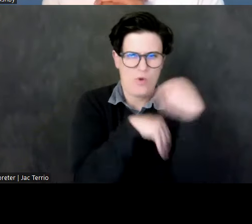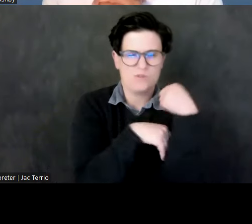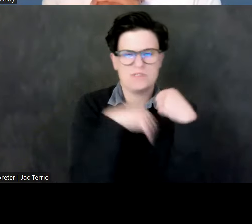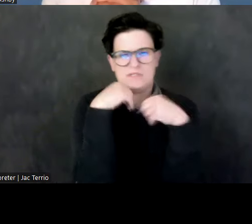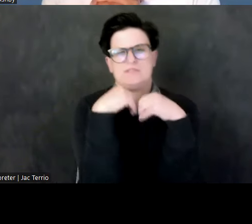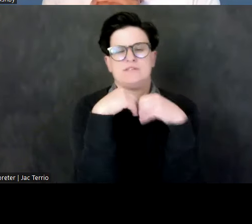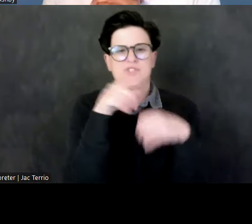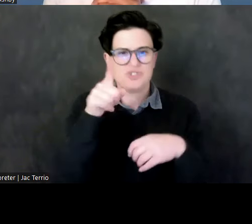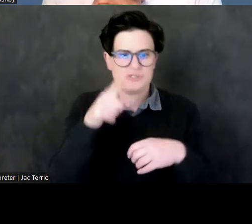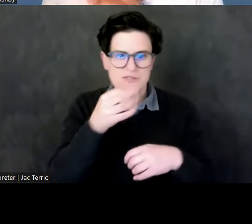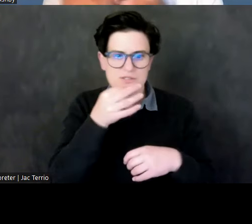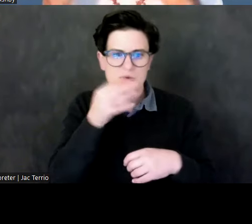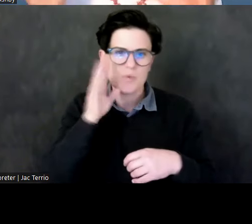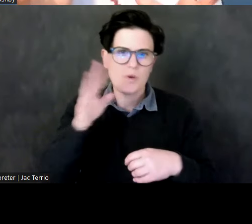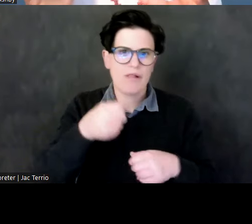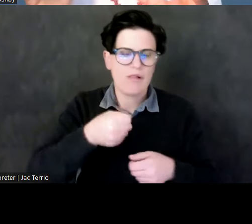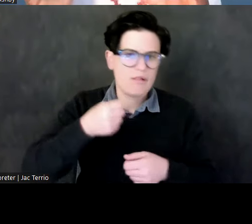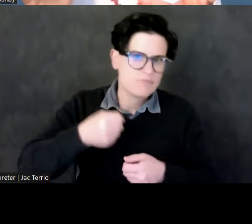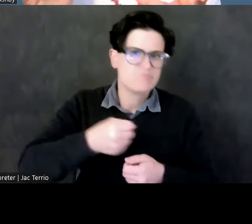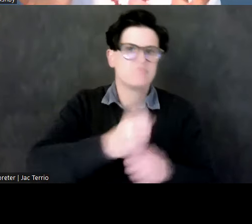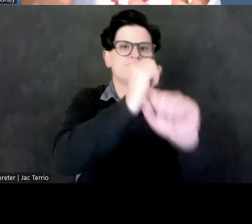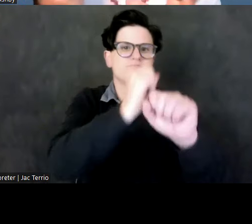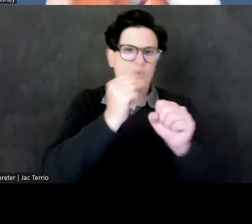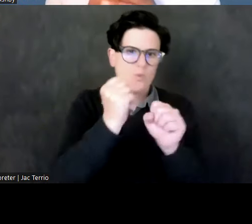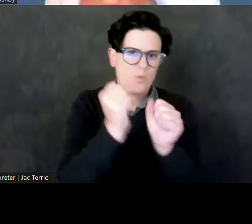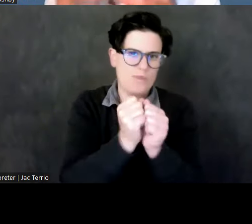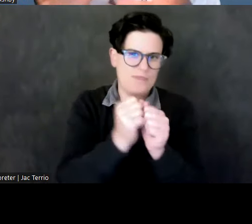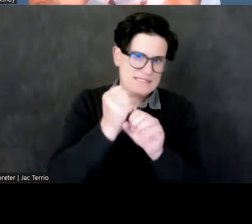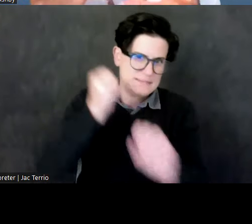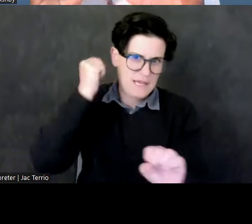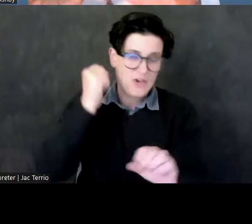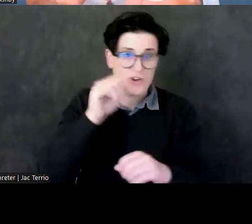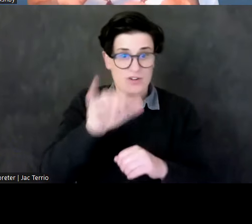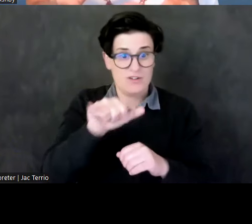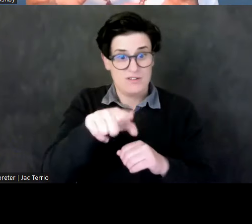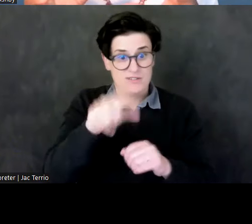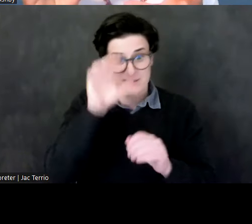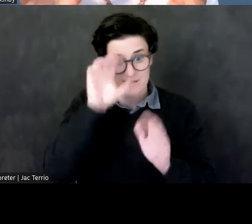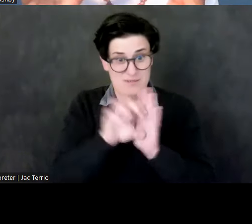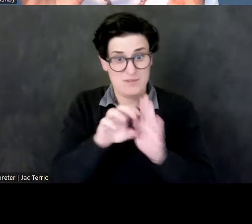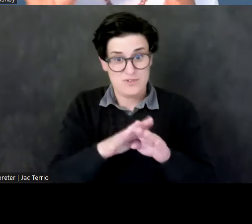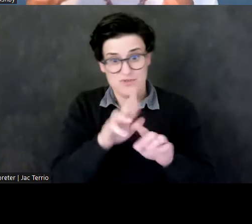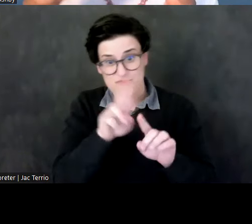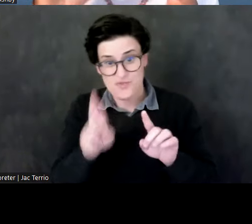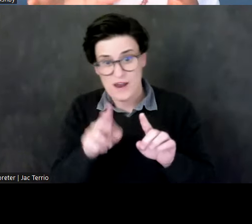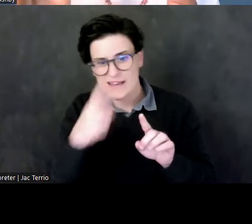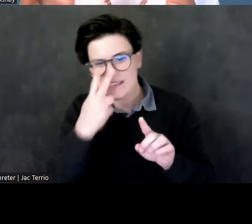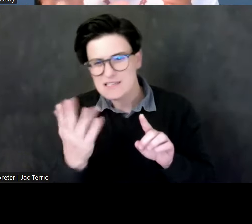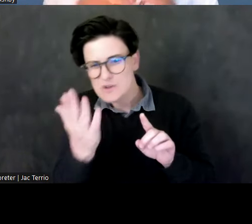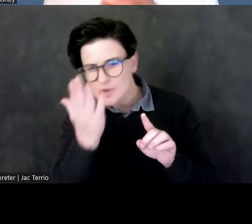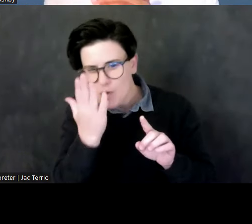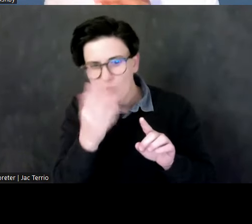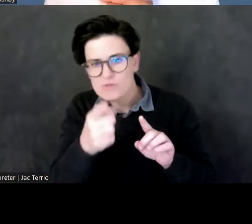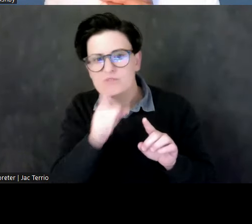with a spear. That image to the right is just showing you a close up of the actual stone